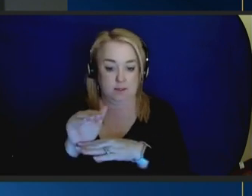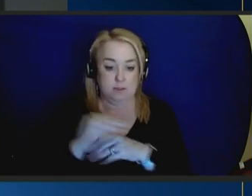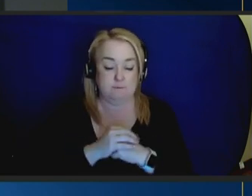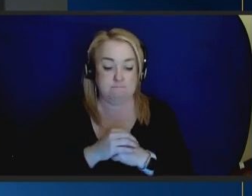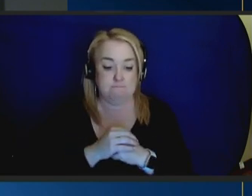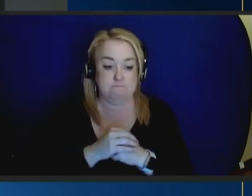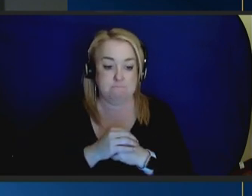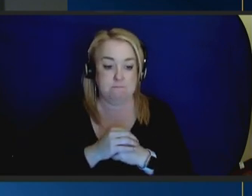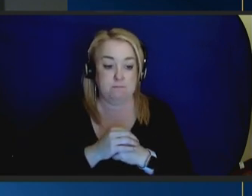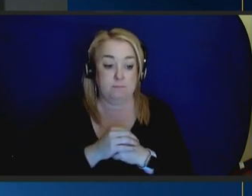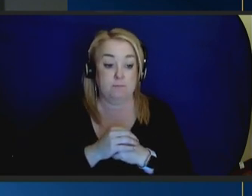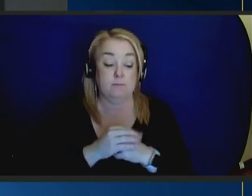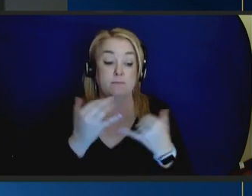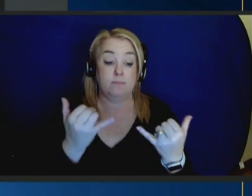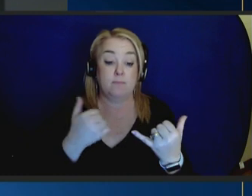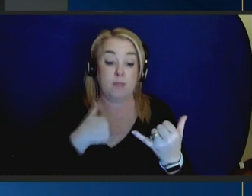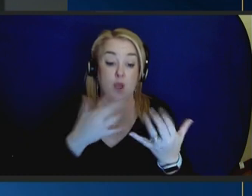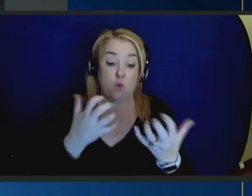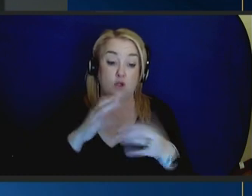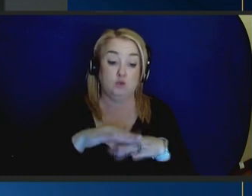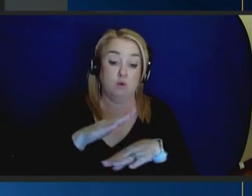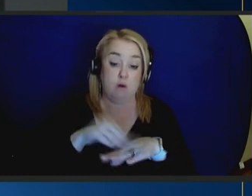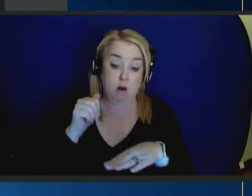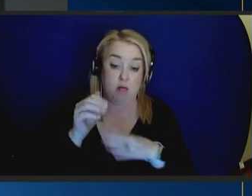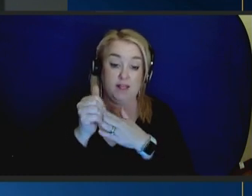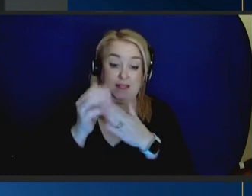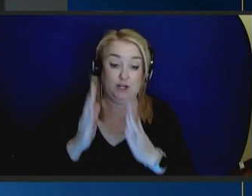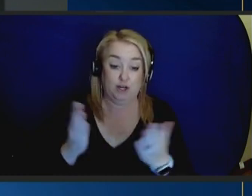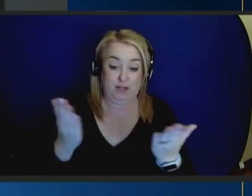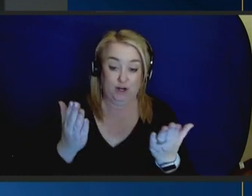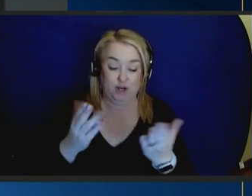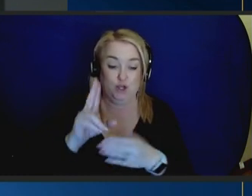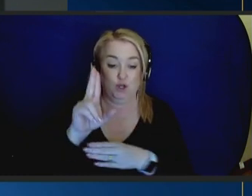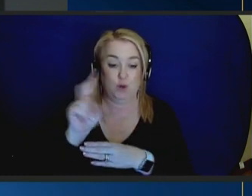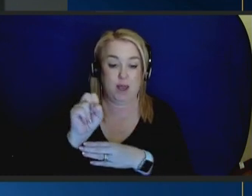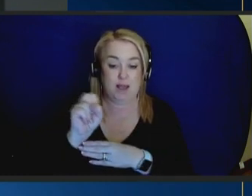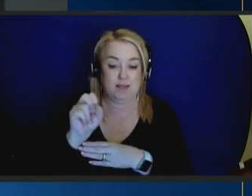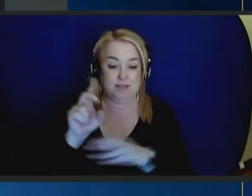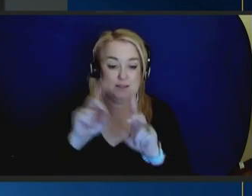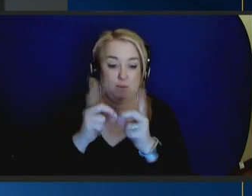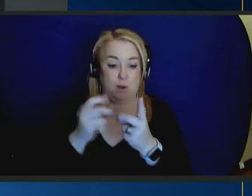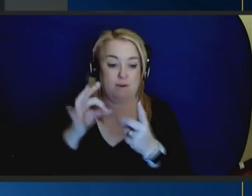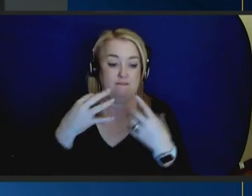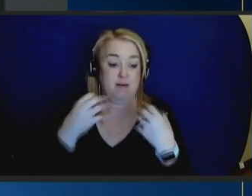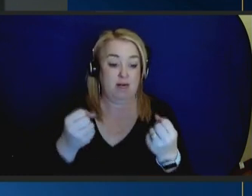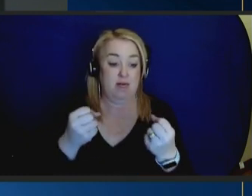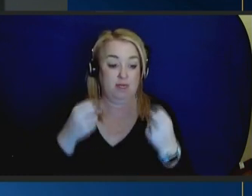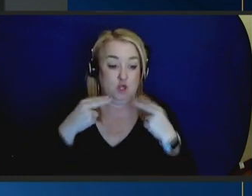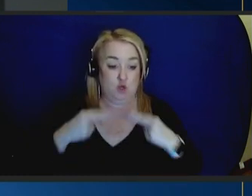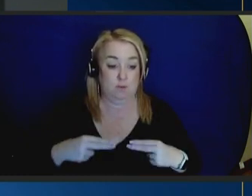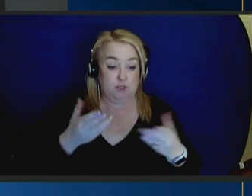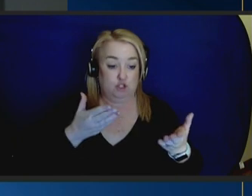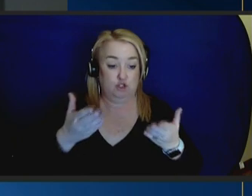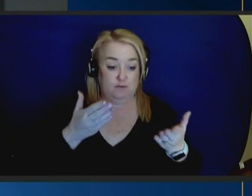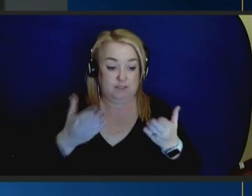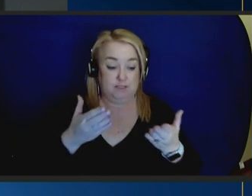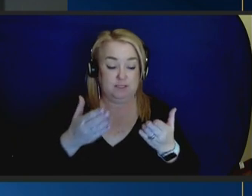With that, I'd like to call up our leader here at the U.S. of Health and Human Services, Secretary Becerra.